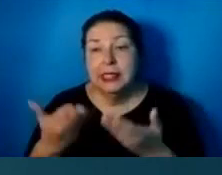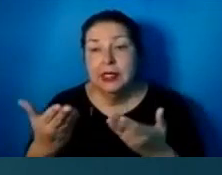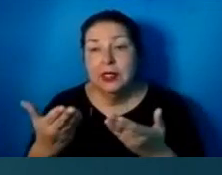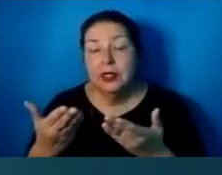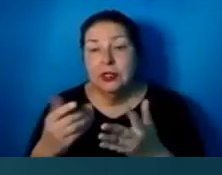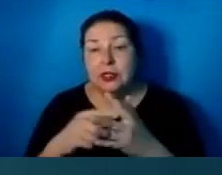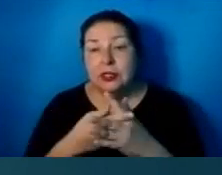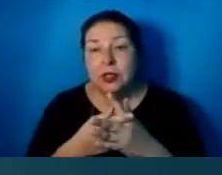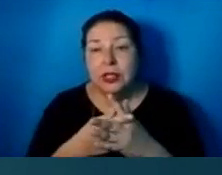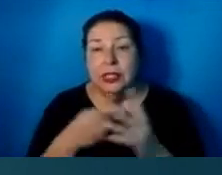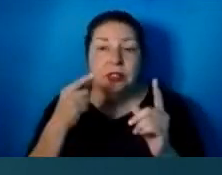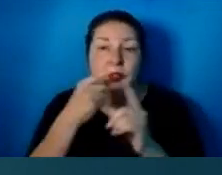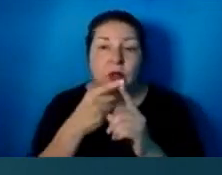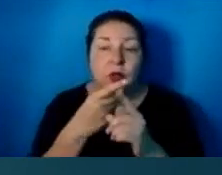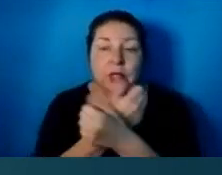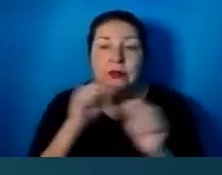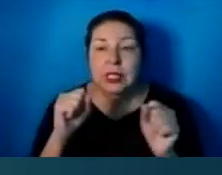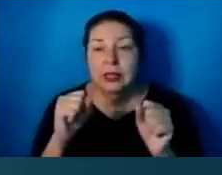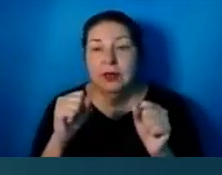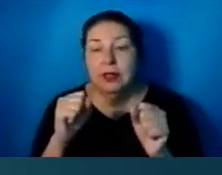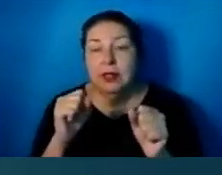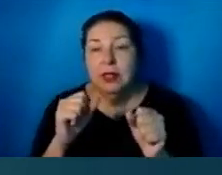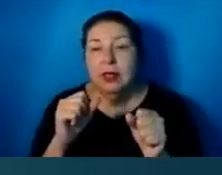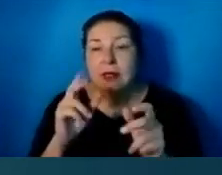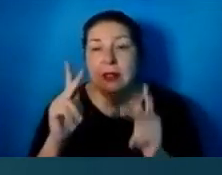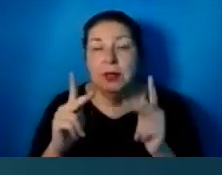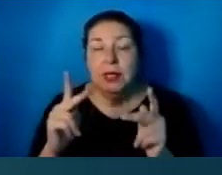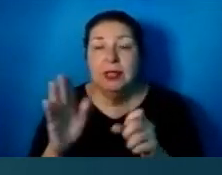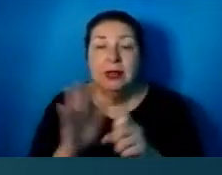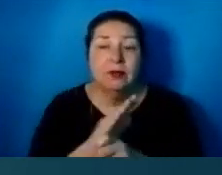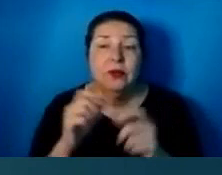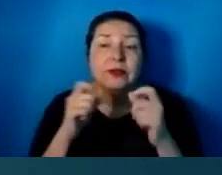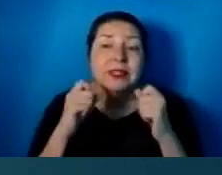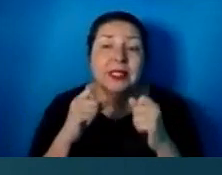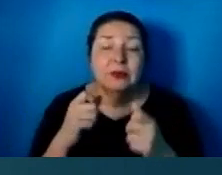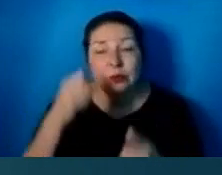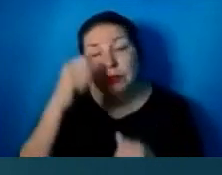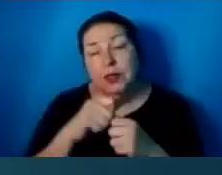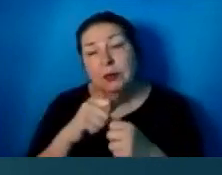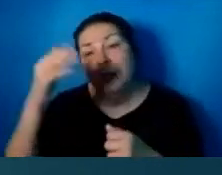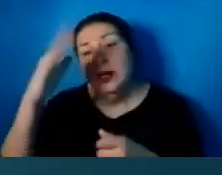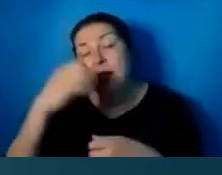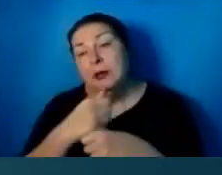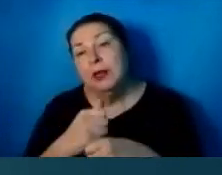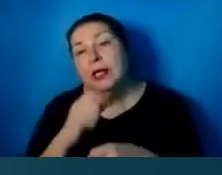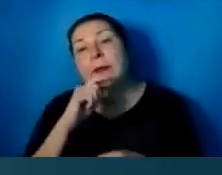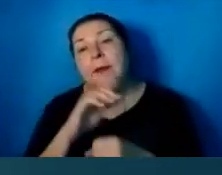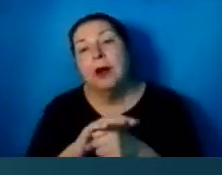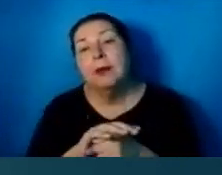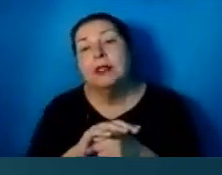for the fallen people. Remember, God had made a promise, a covenant